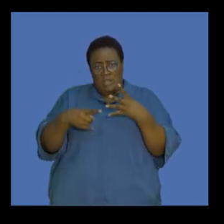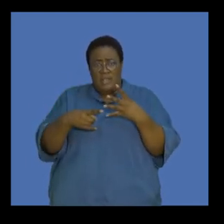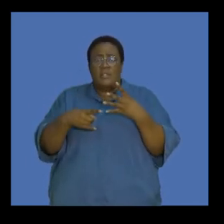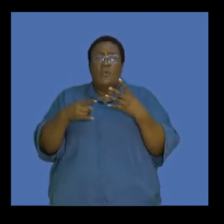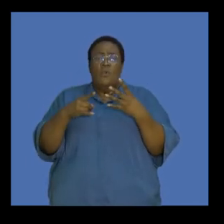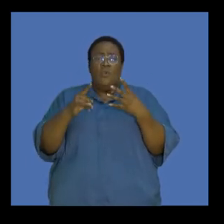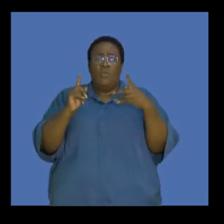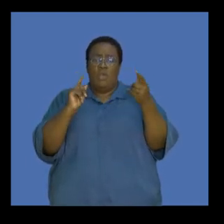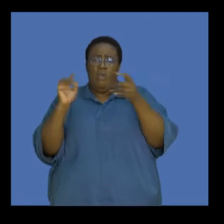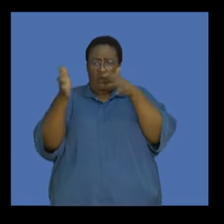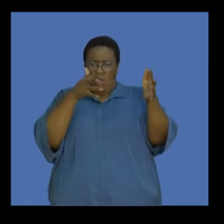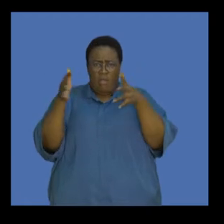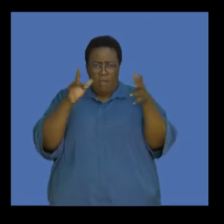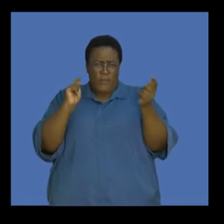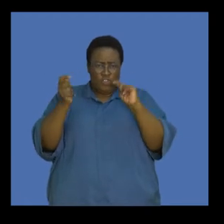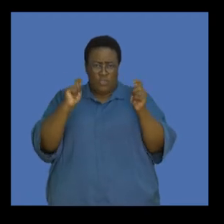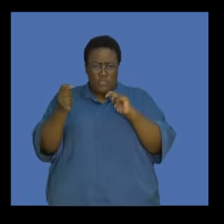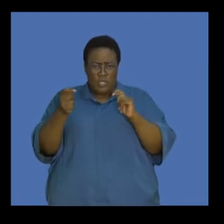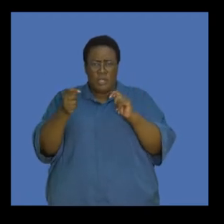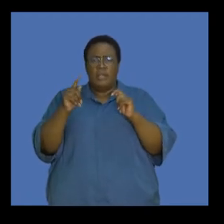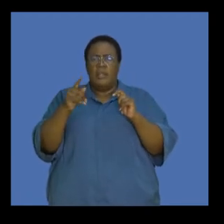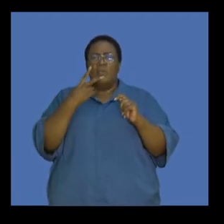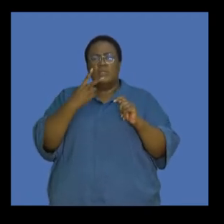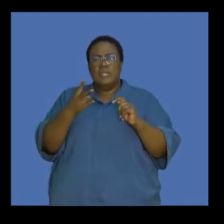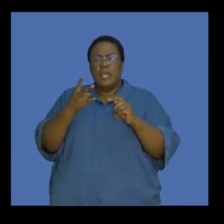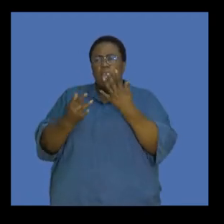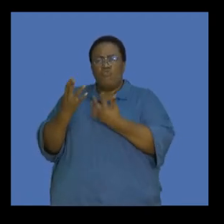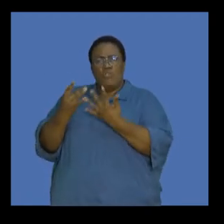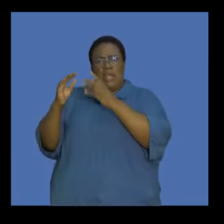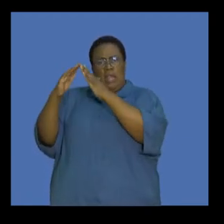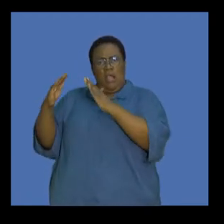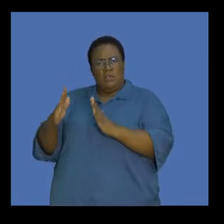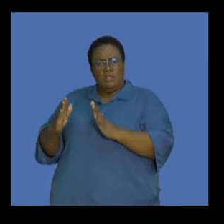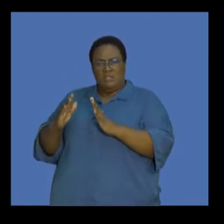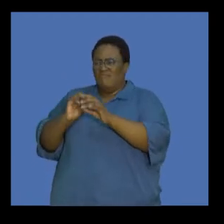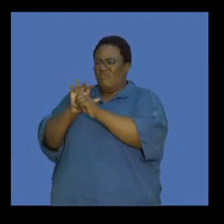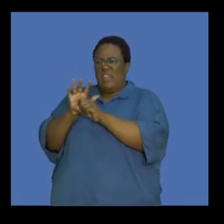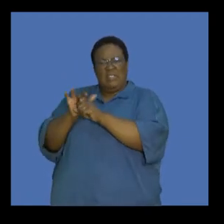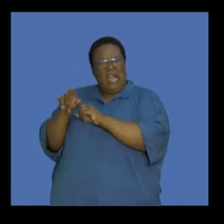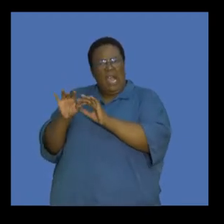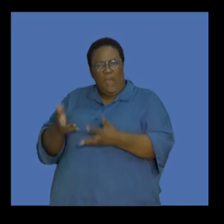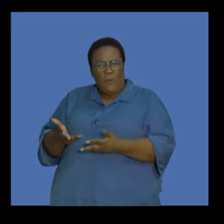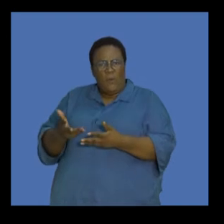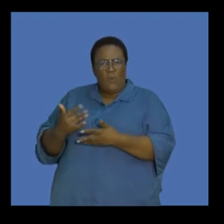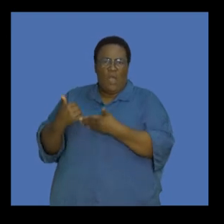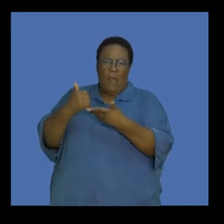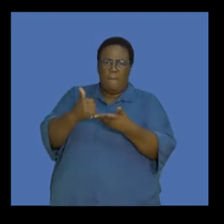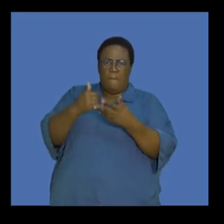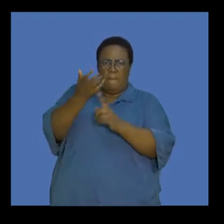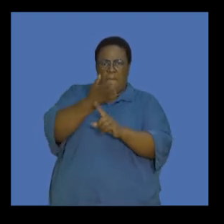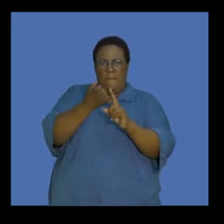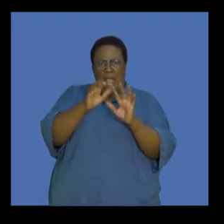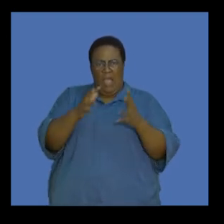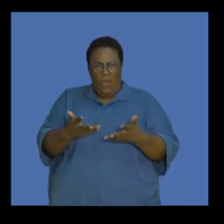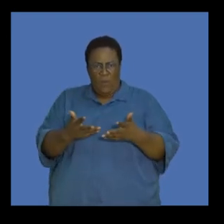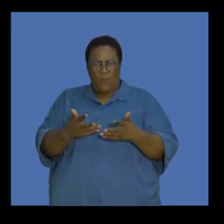the climate changing, we're going to look at what the greenhouse effect is as a natural phenomena, and we're going to look at in